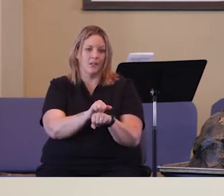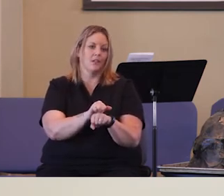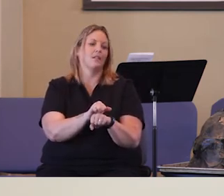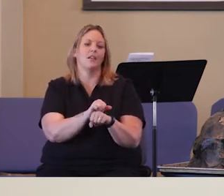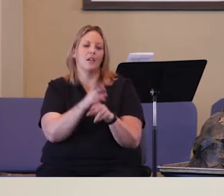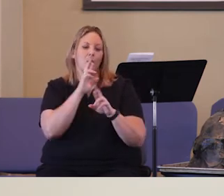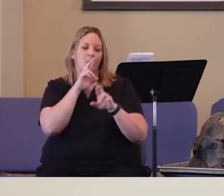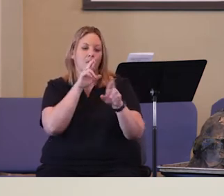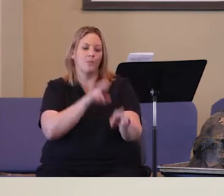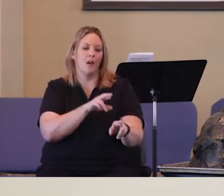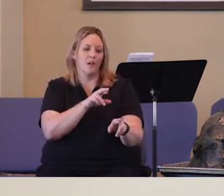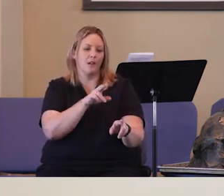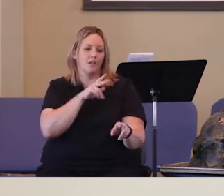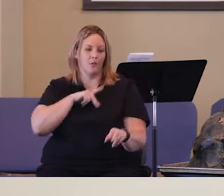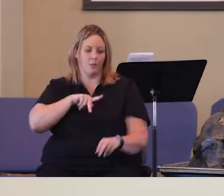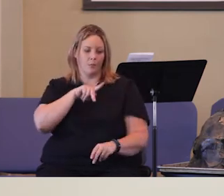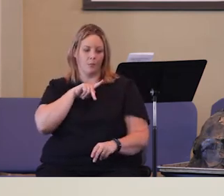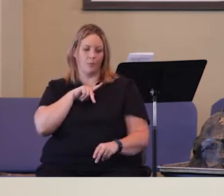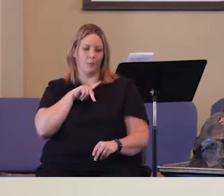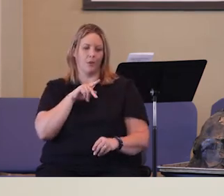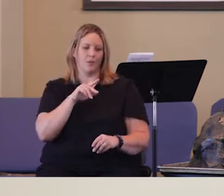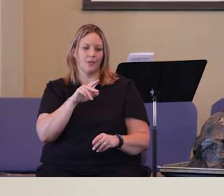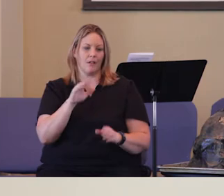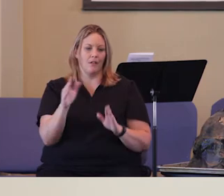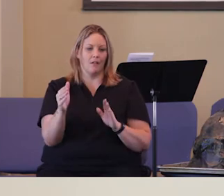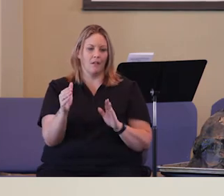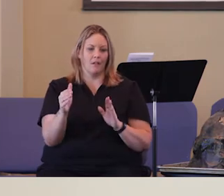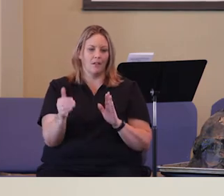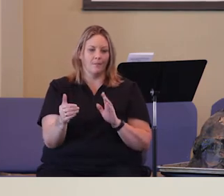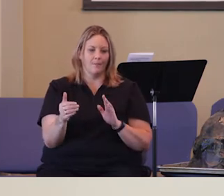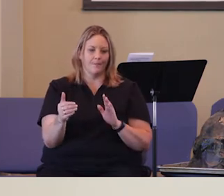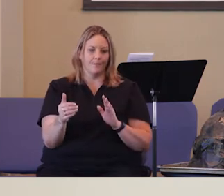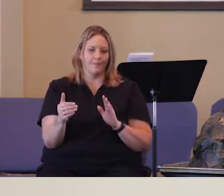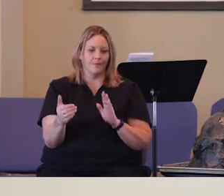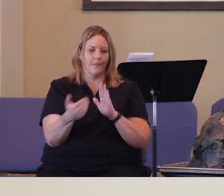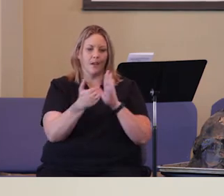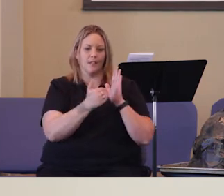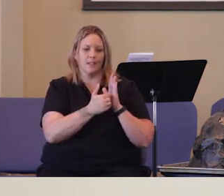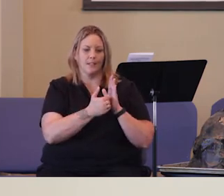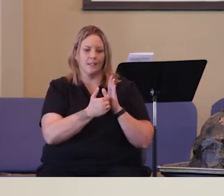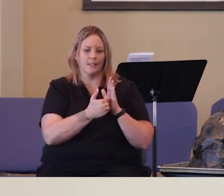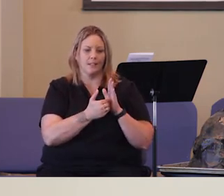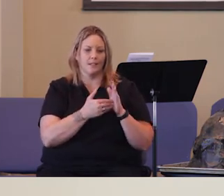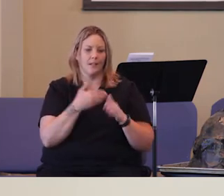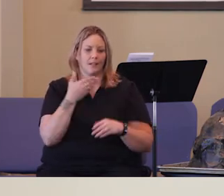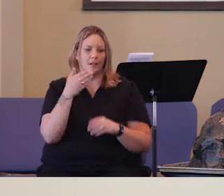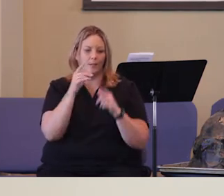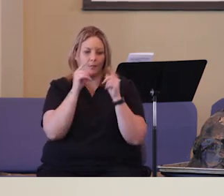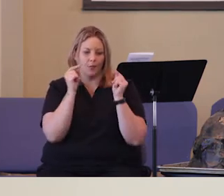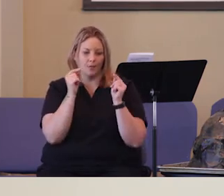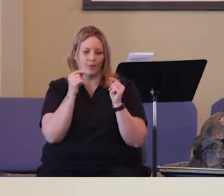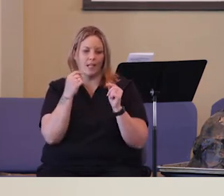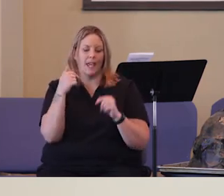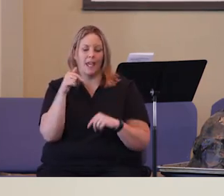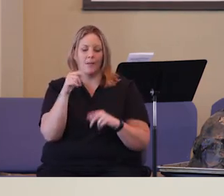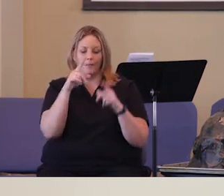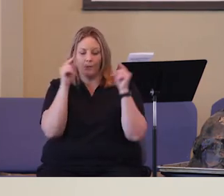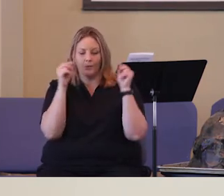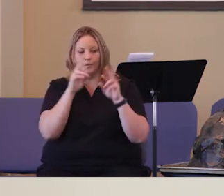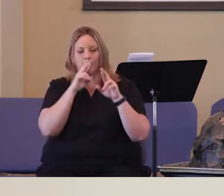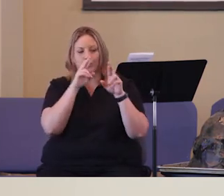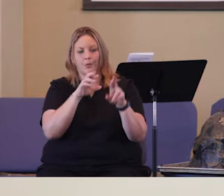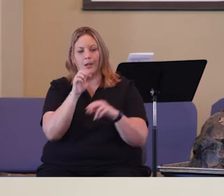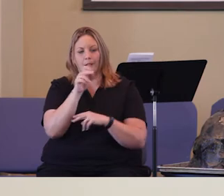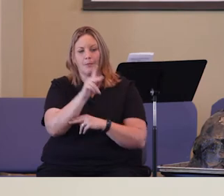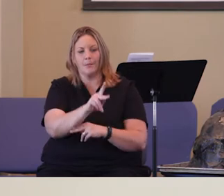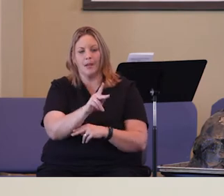He turned it into a personal attack on him, and he was attacking back, reacting back to the